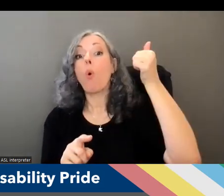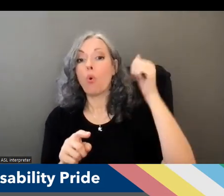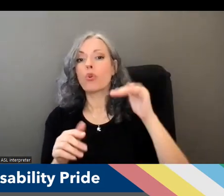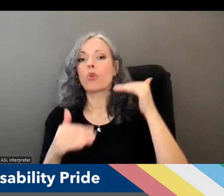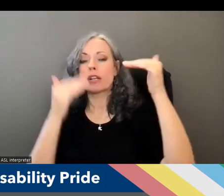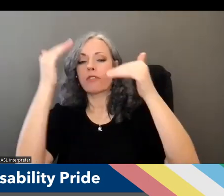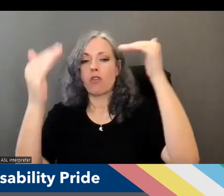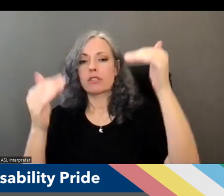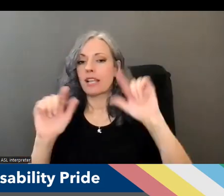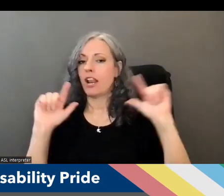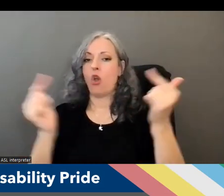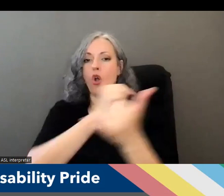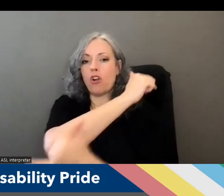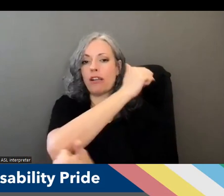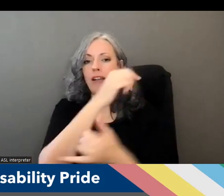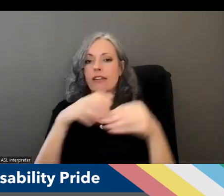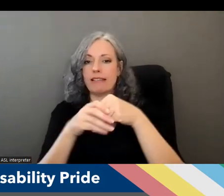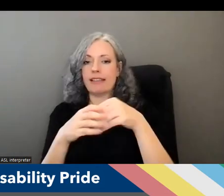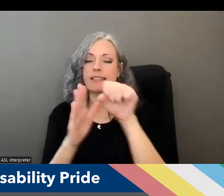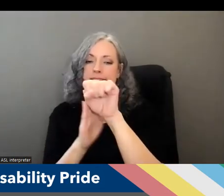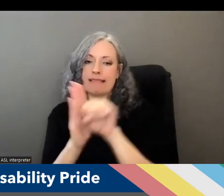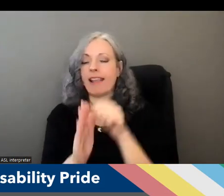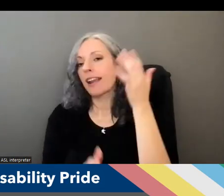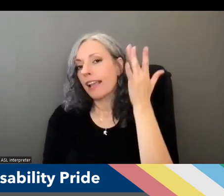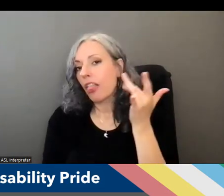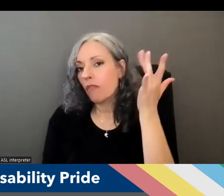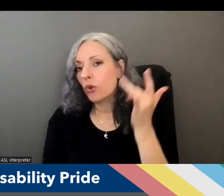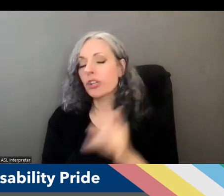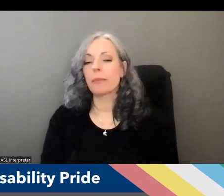every county in the state next slide